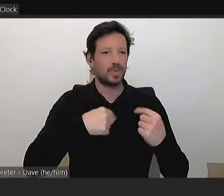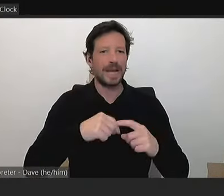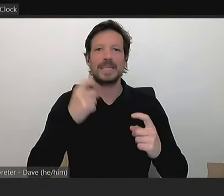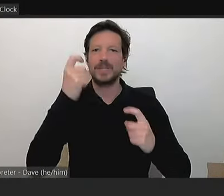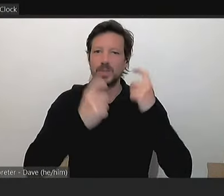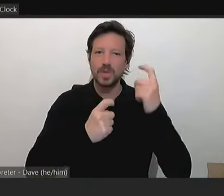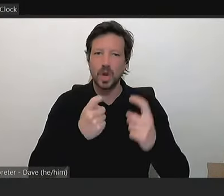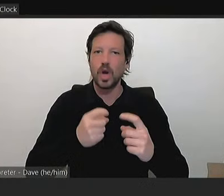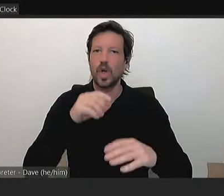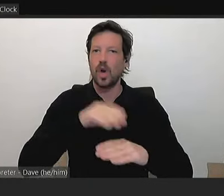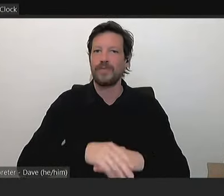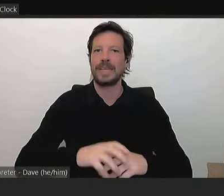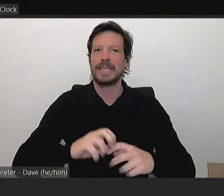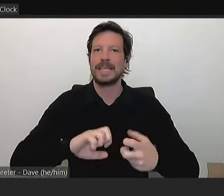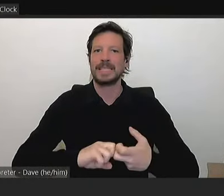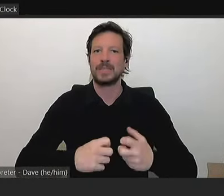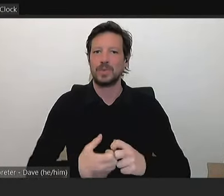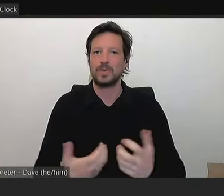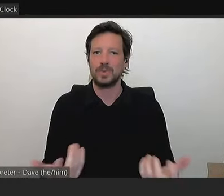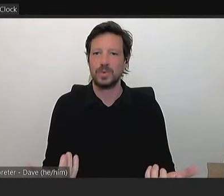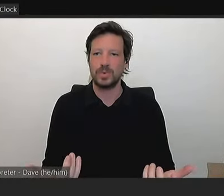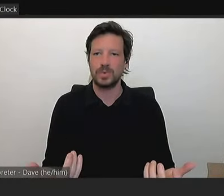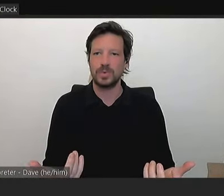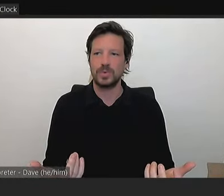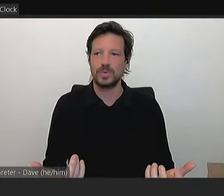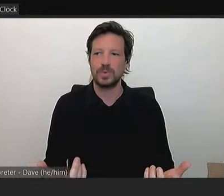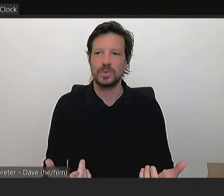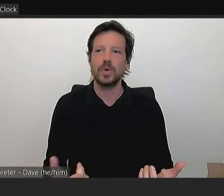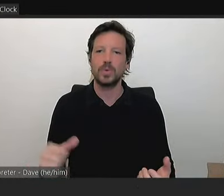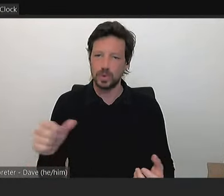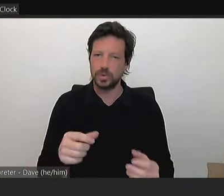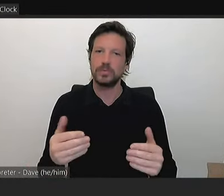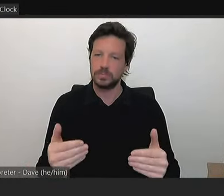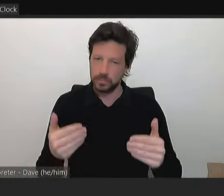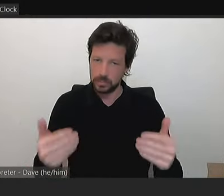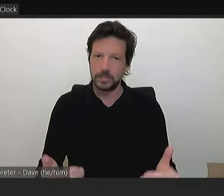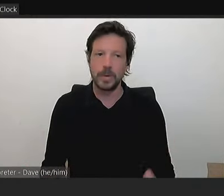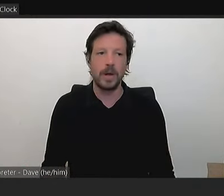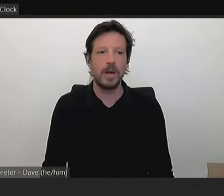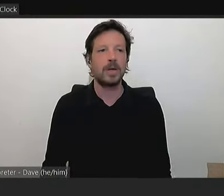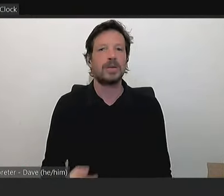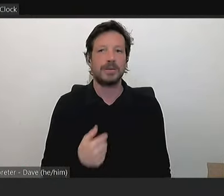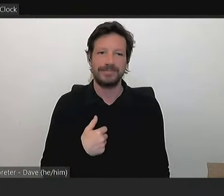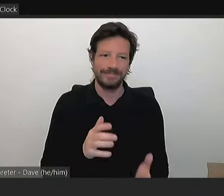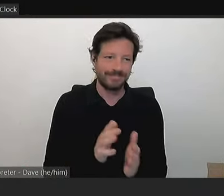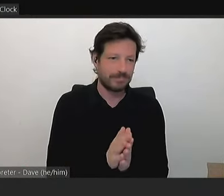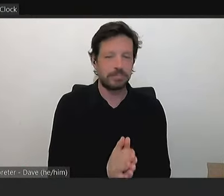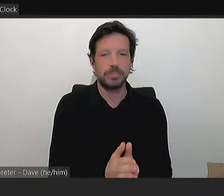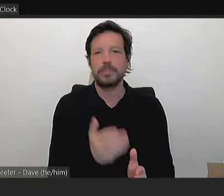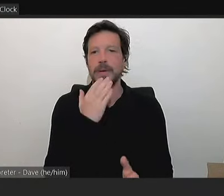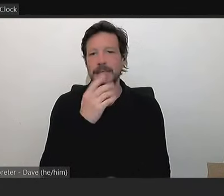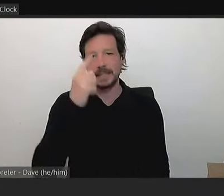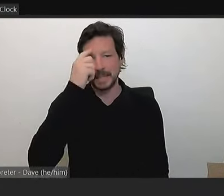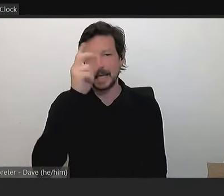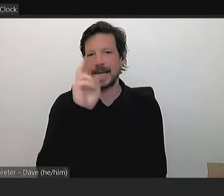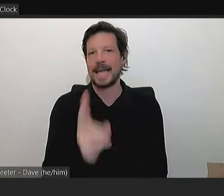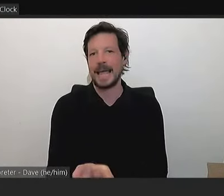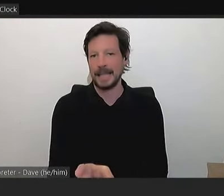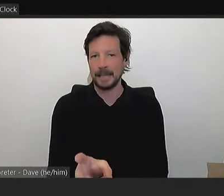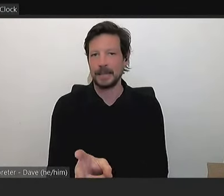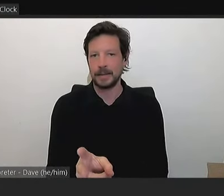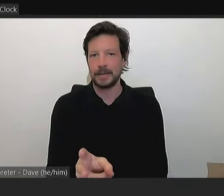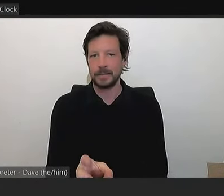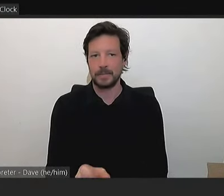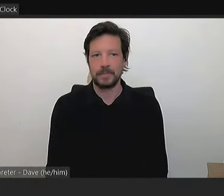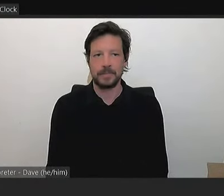forward with it. So I would urge councillors to really reconsider this. And in relation to